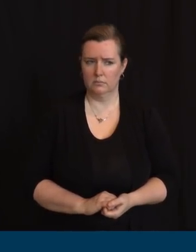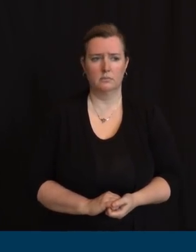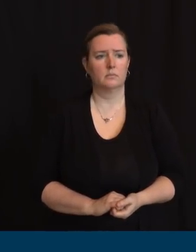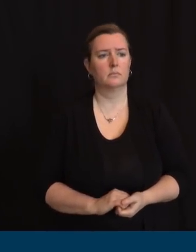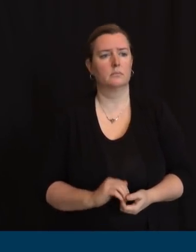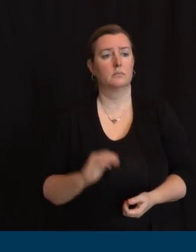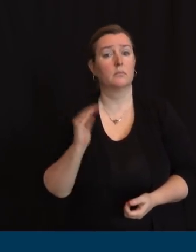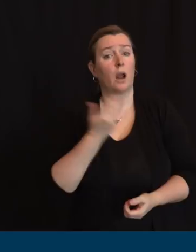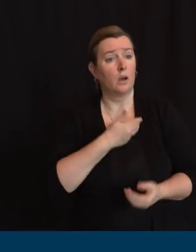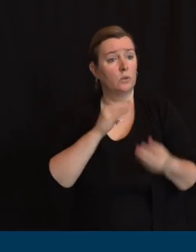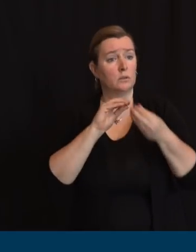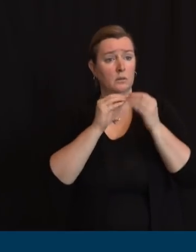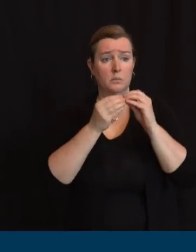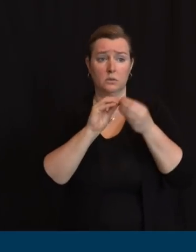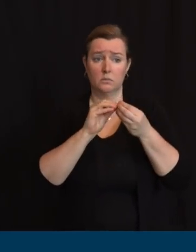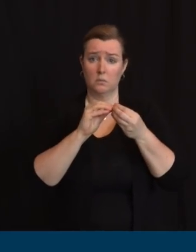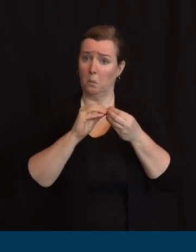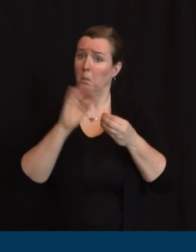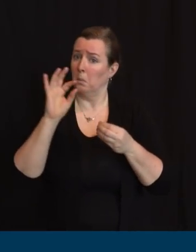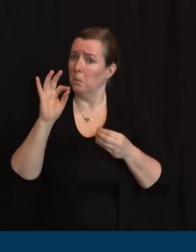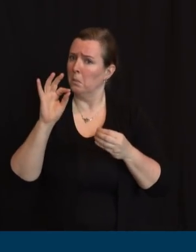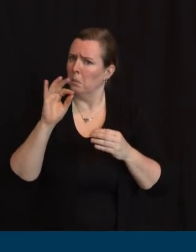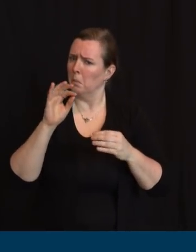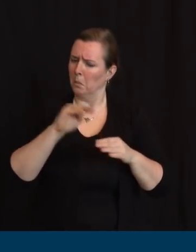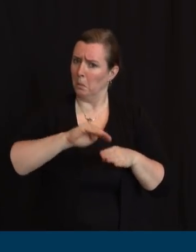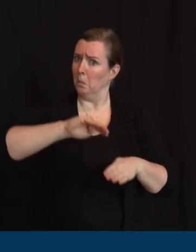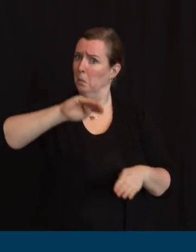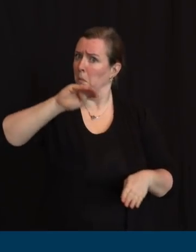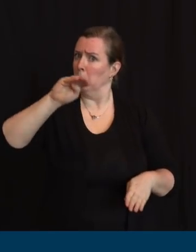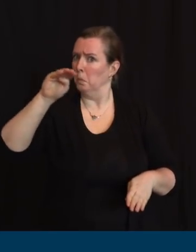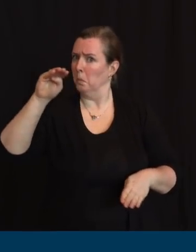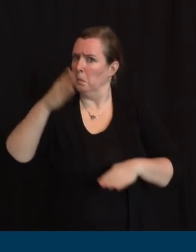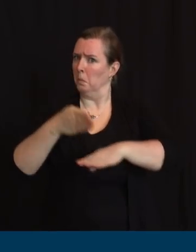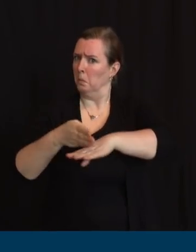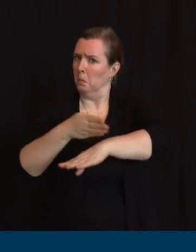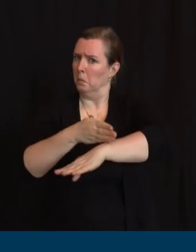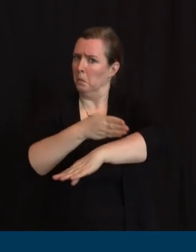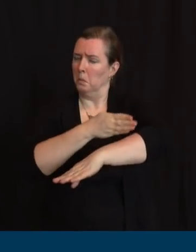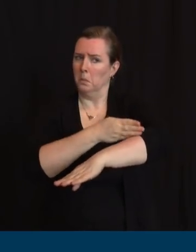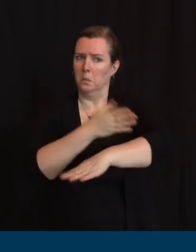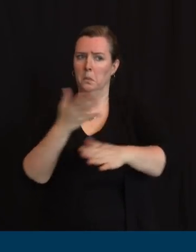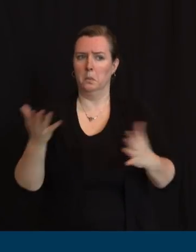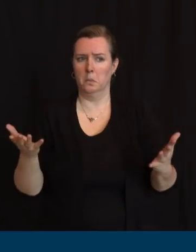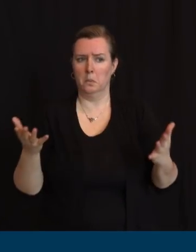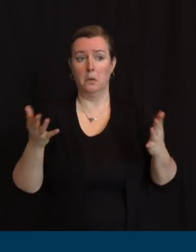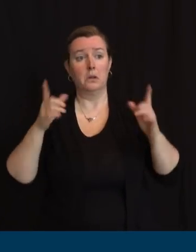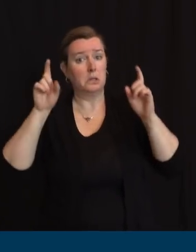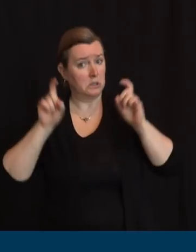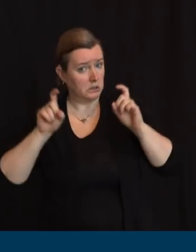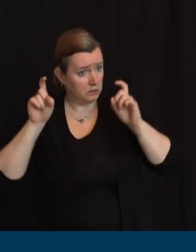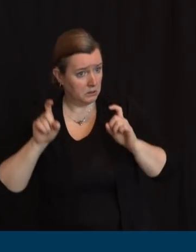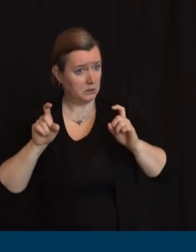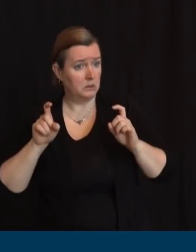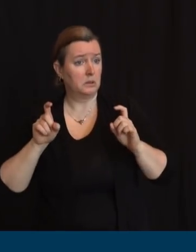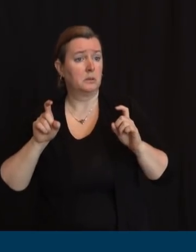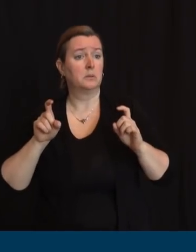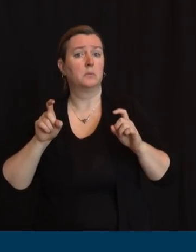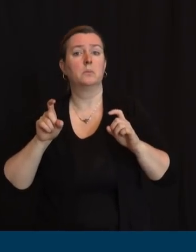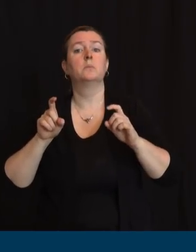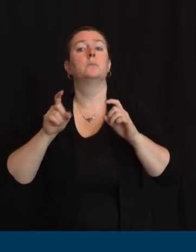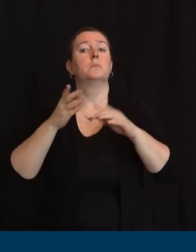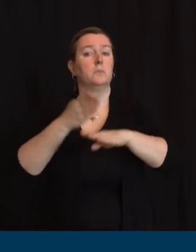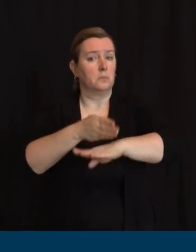as it relates to testing. This is a little bit like online performance for your train. The batting averages are going up.